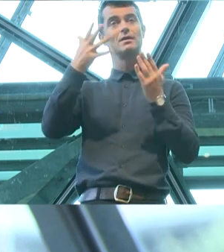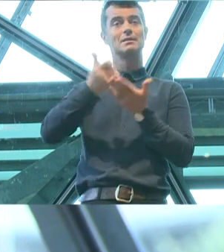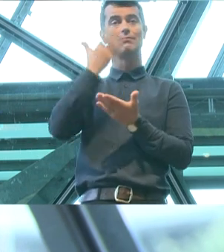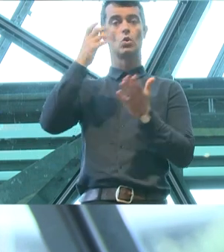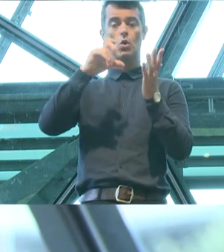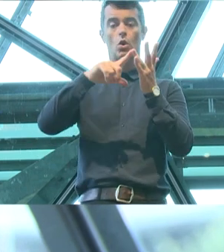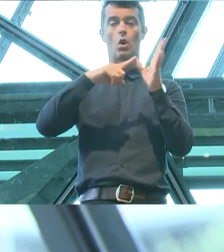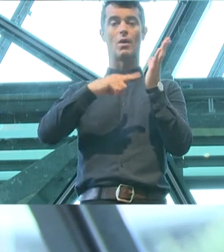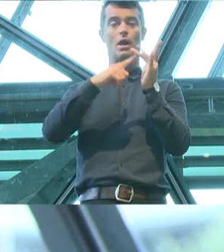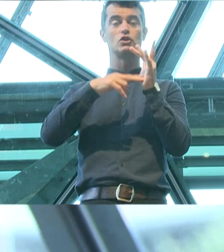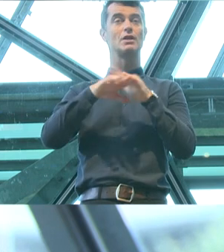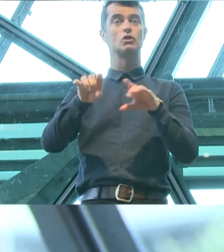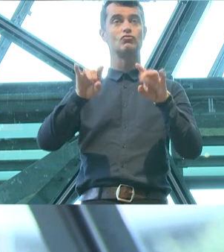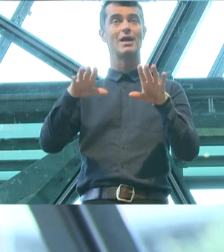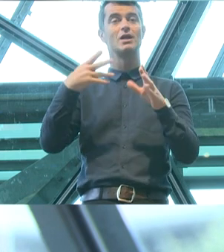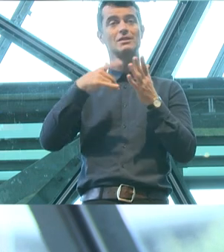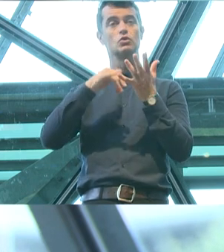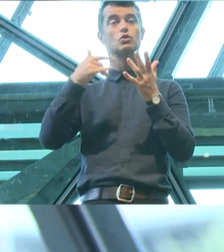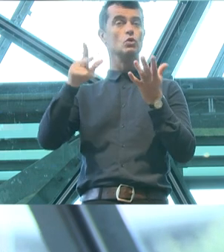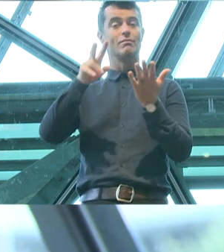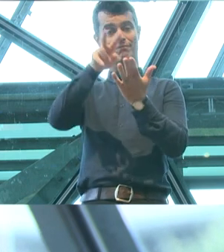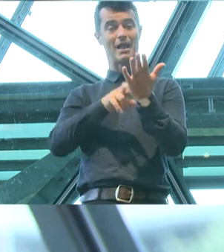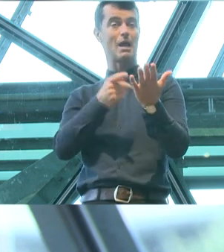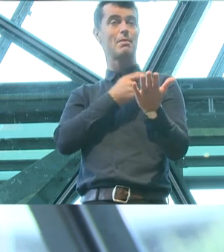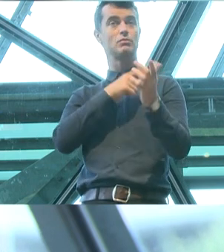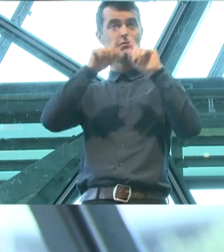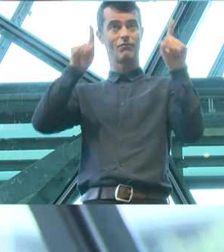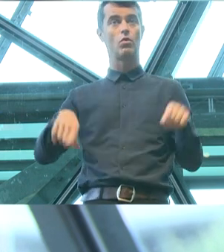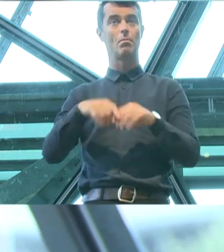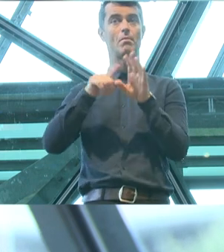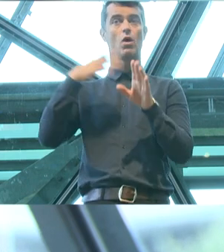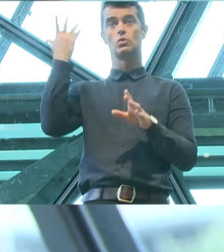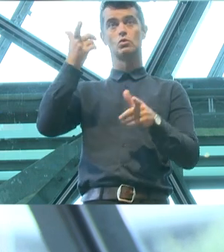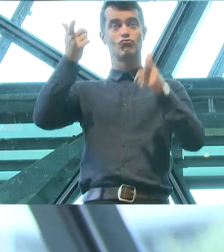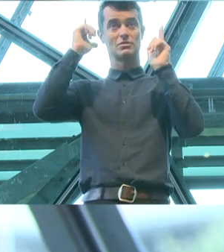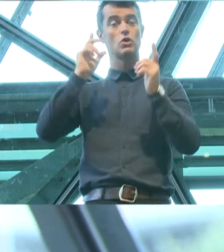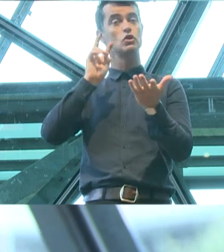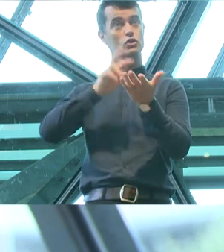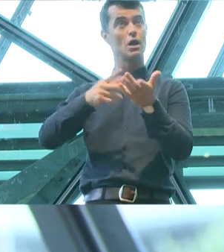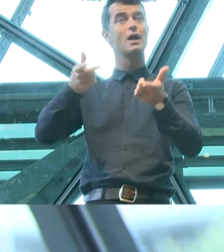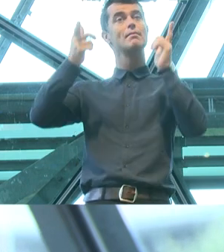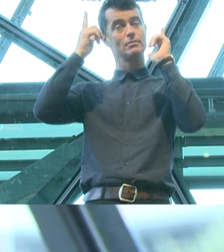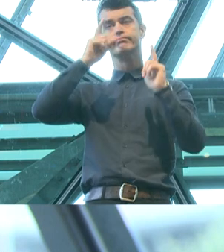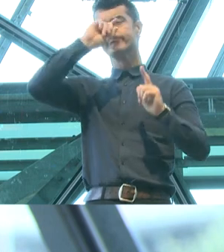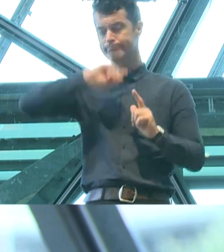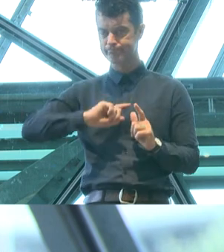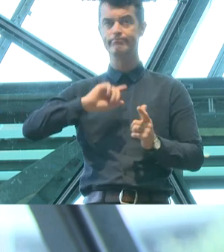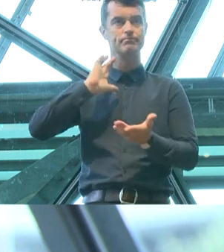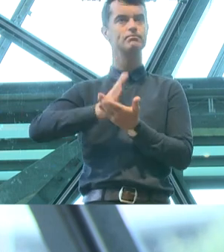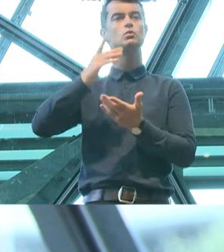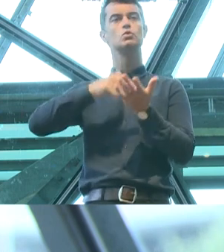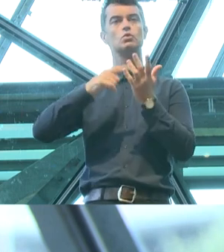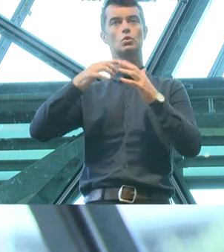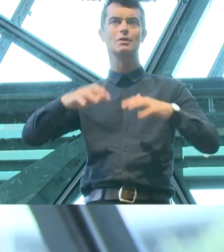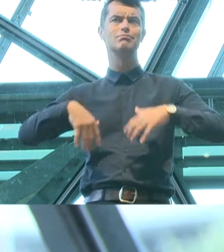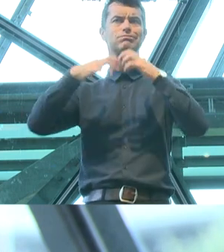Coalition Australia is the completion of a membership form signed by the school principal. And in signing, principals make a genuine commitment to building a school